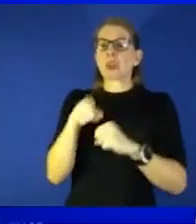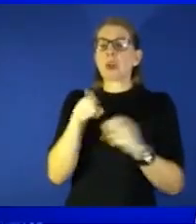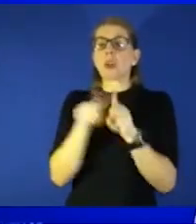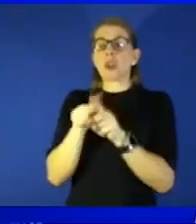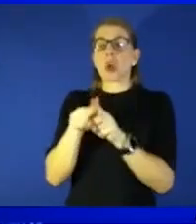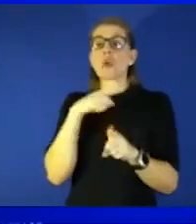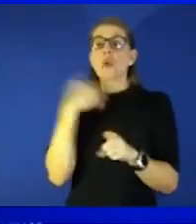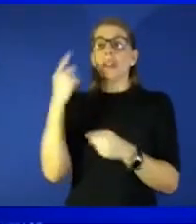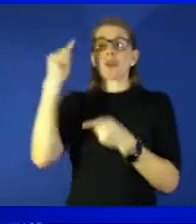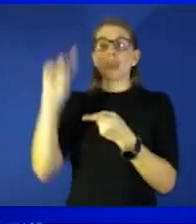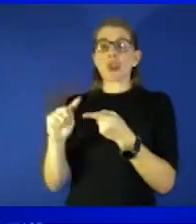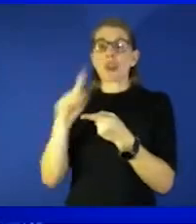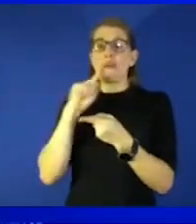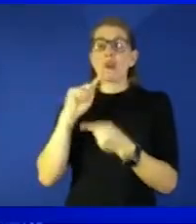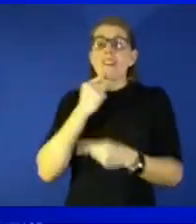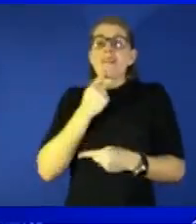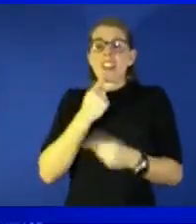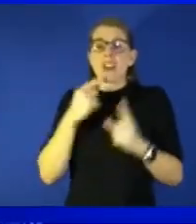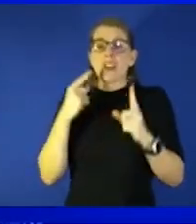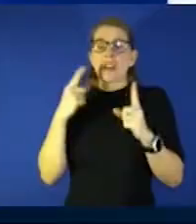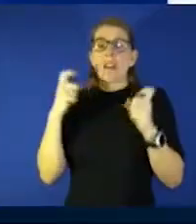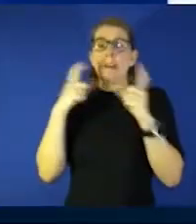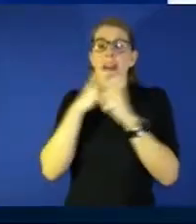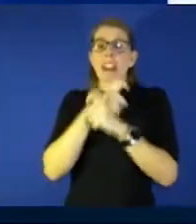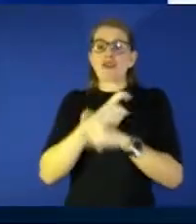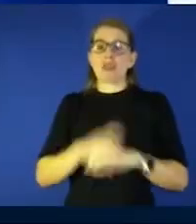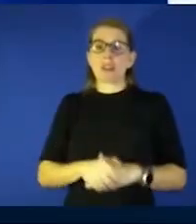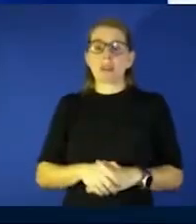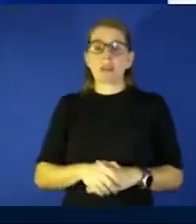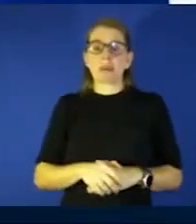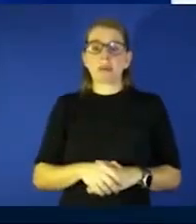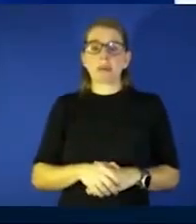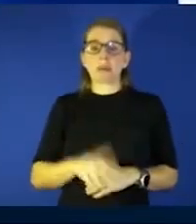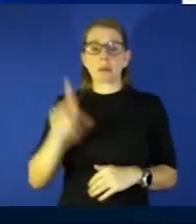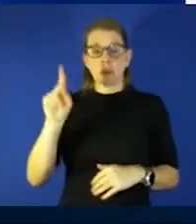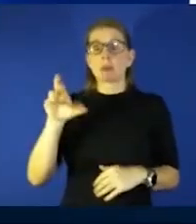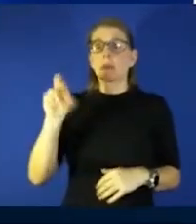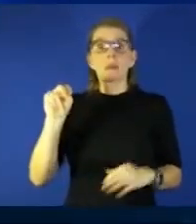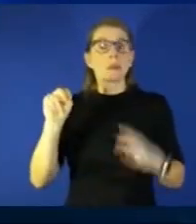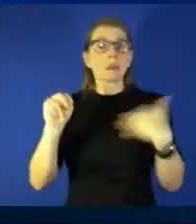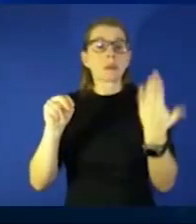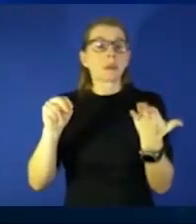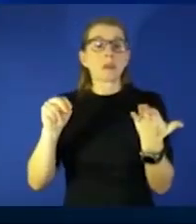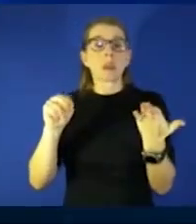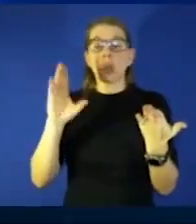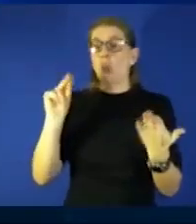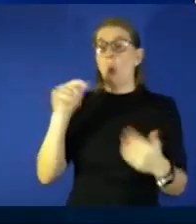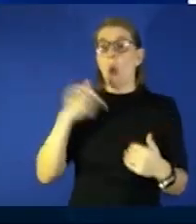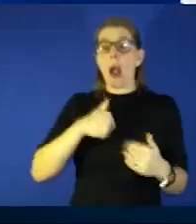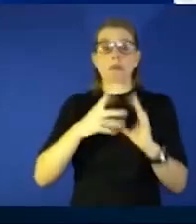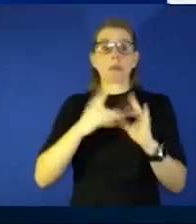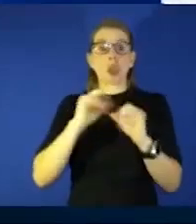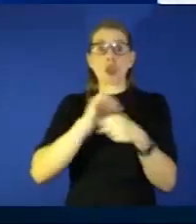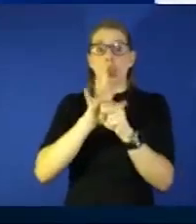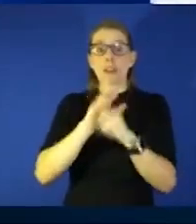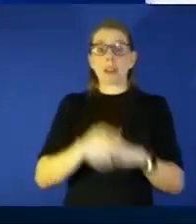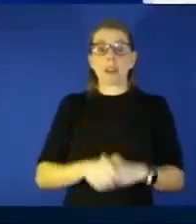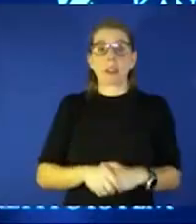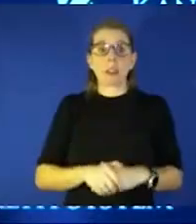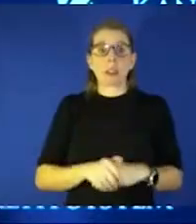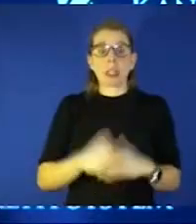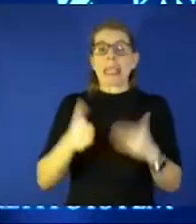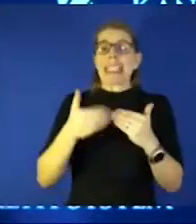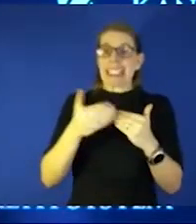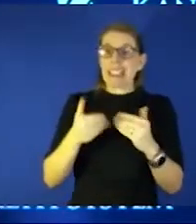of those severe complications you know no i just say covid easy to get